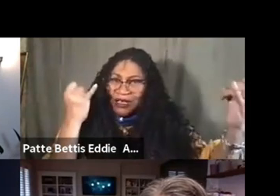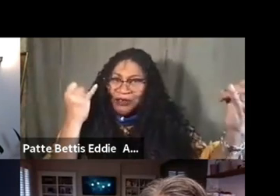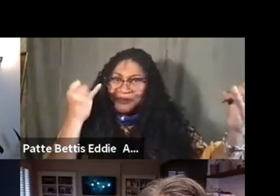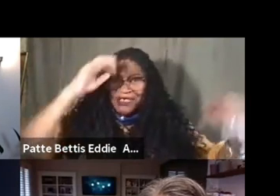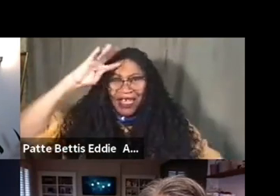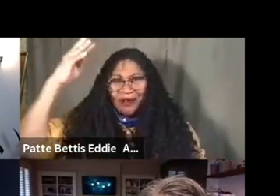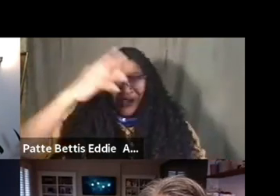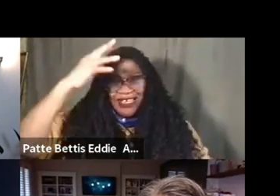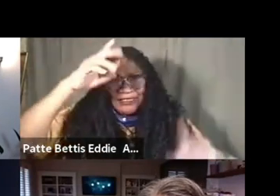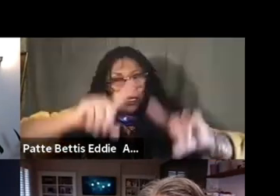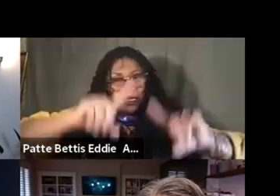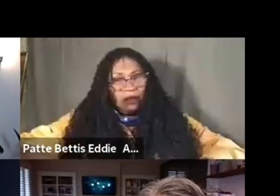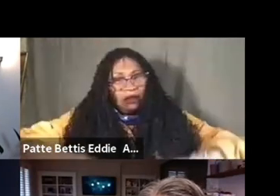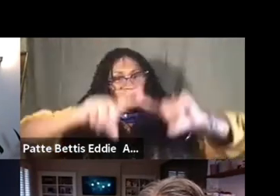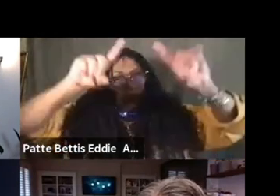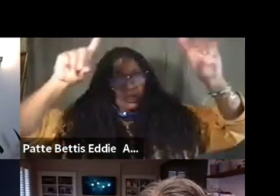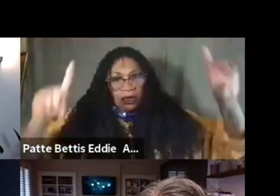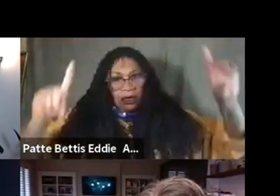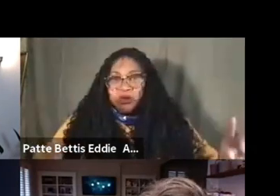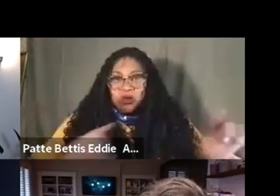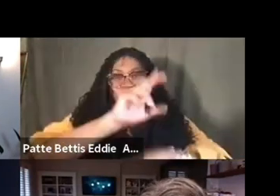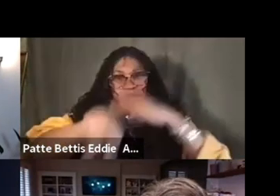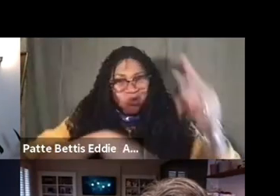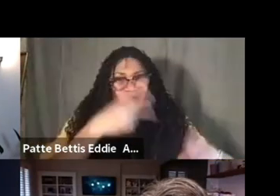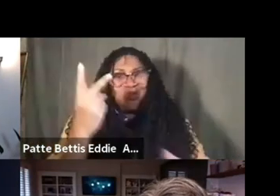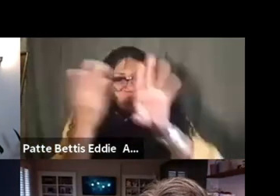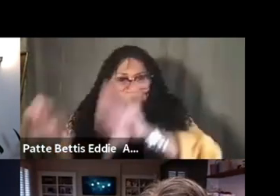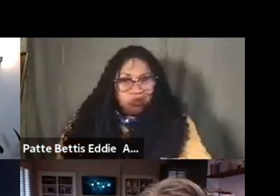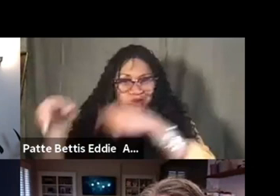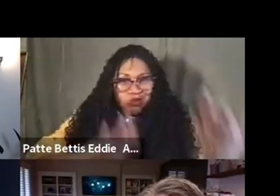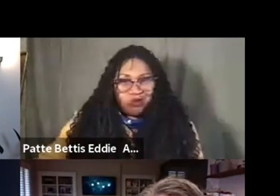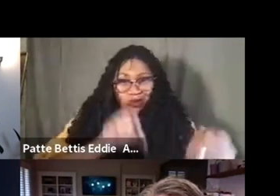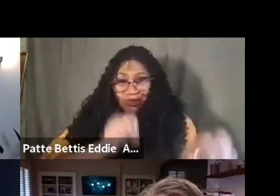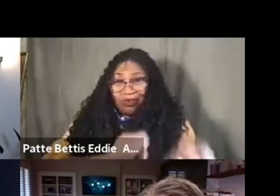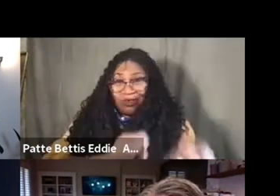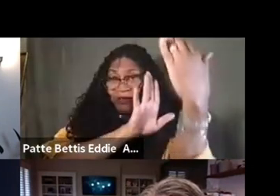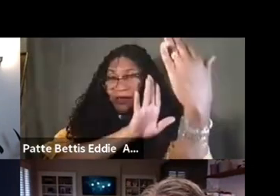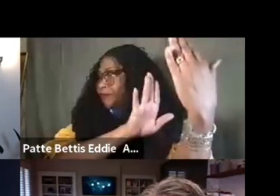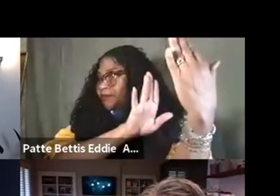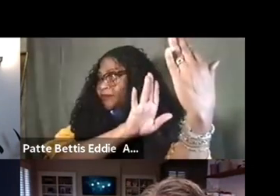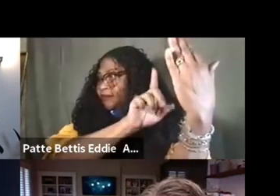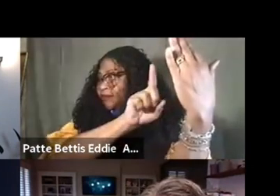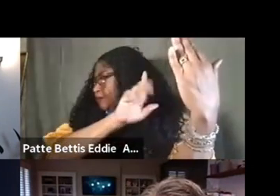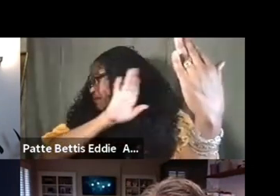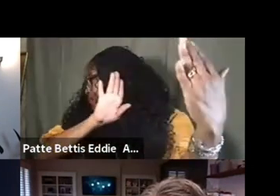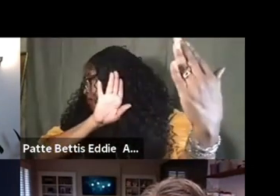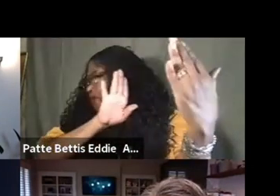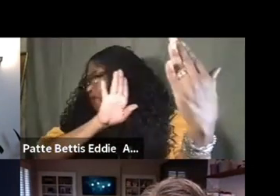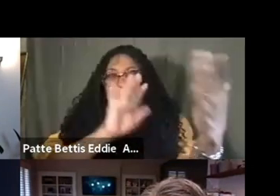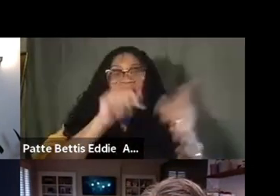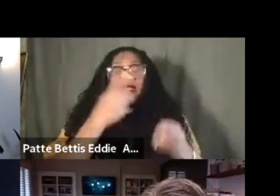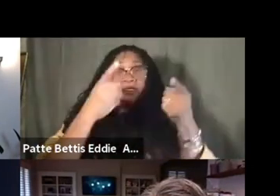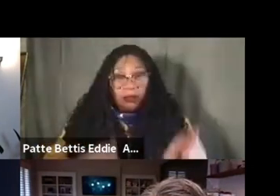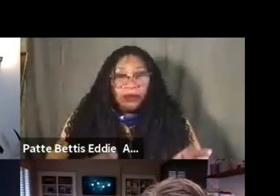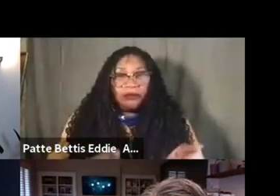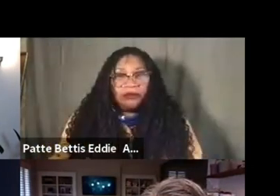creates a different kind of death, you know, when you don't address the things that, you know, that needs to be addressed, um, and something that's just come to me